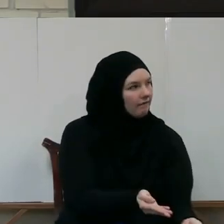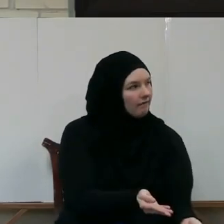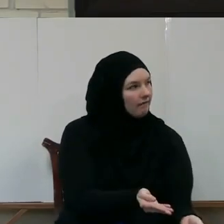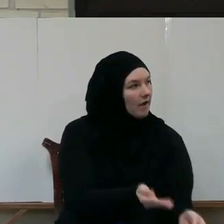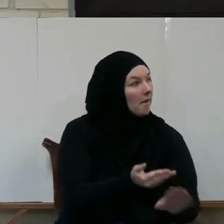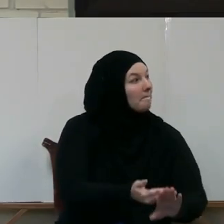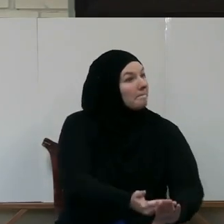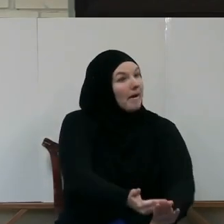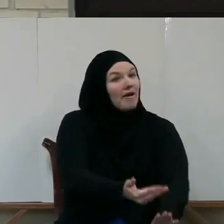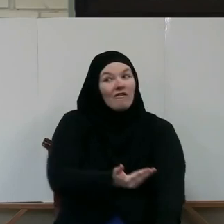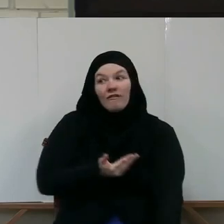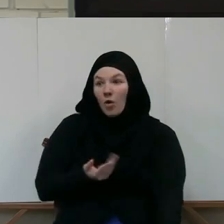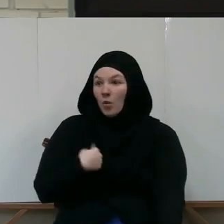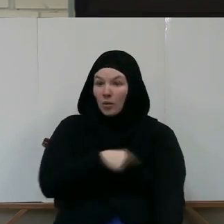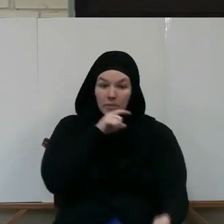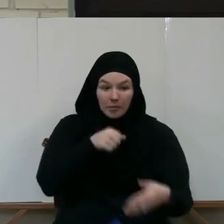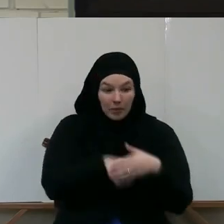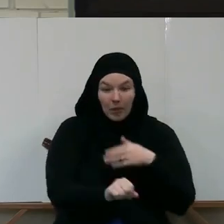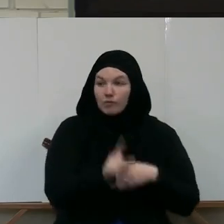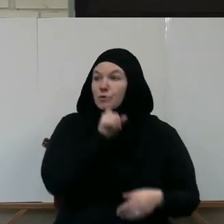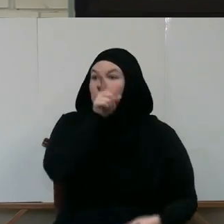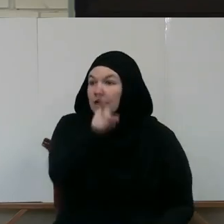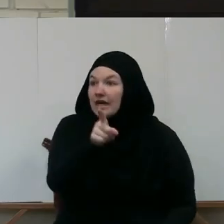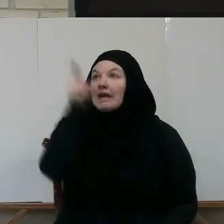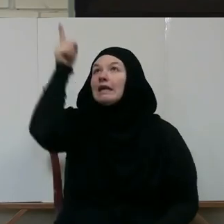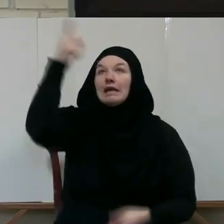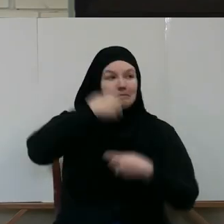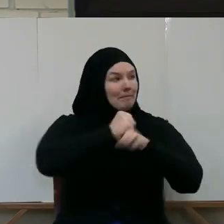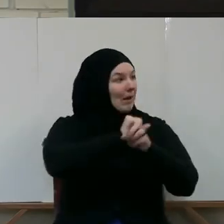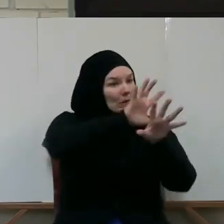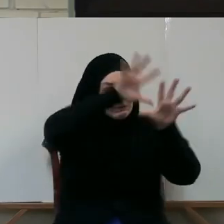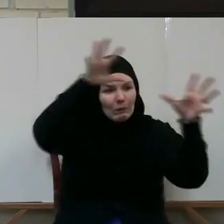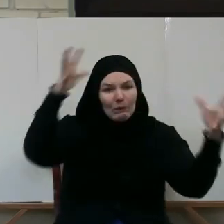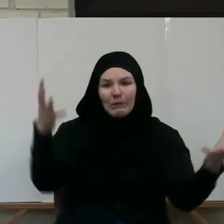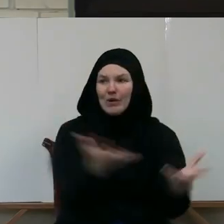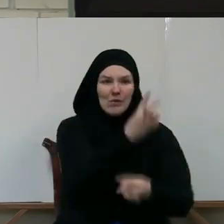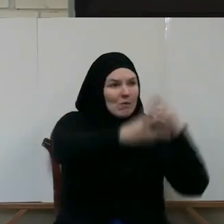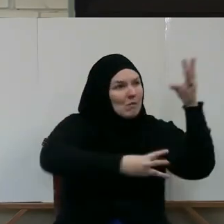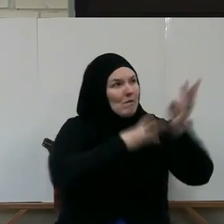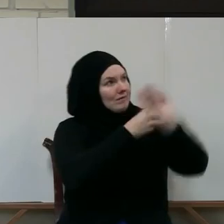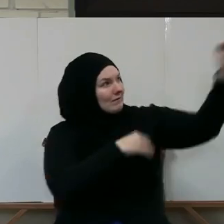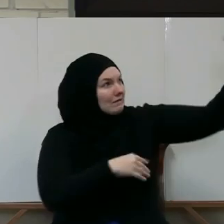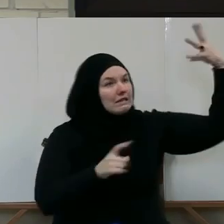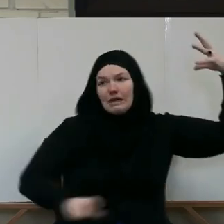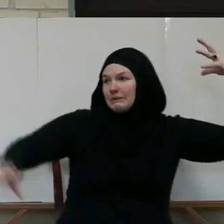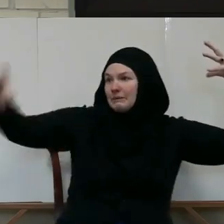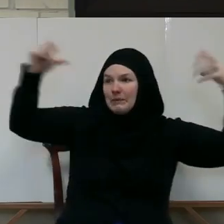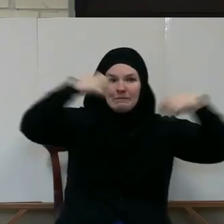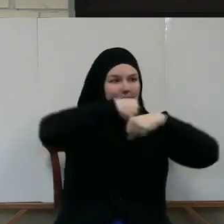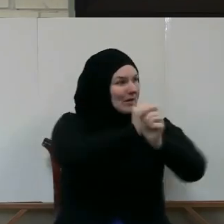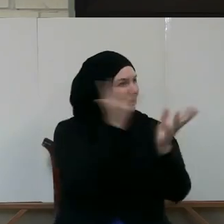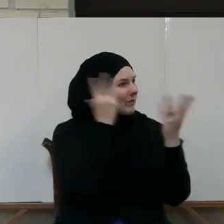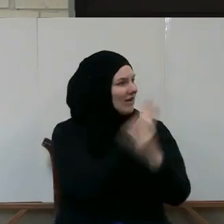before we existed, he created the whole world for us and made everything soft and